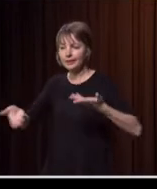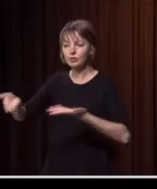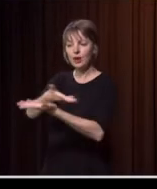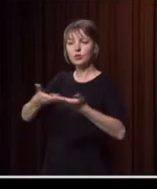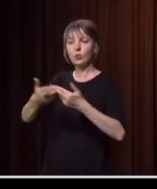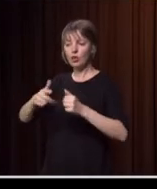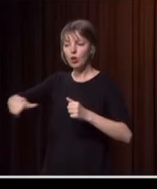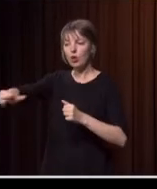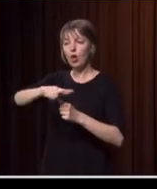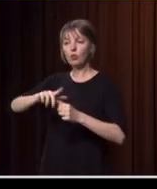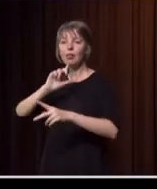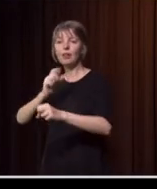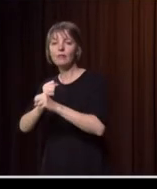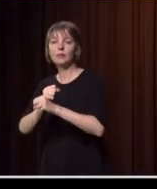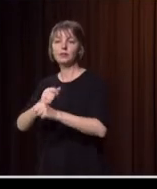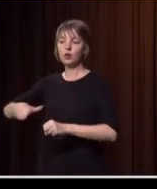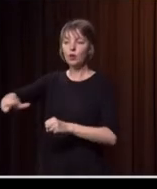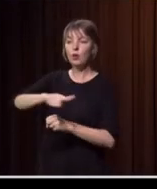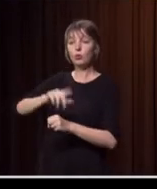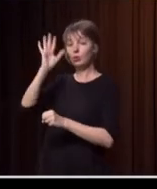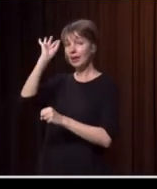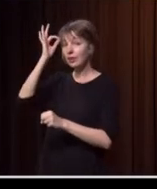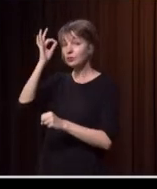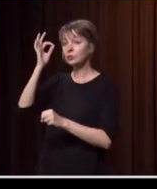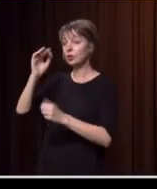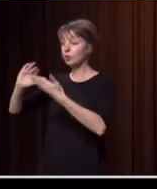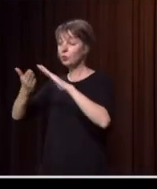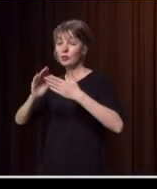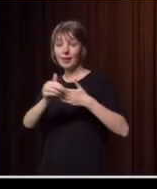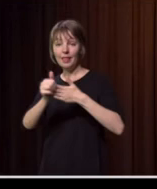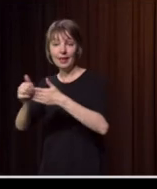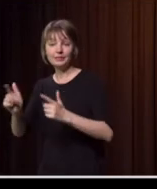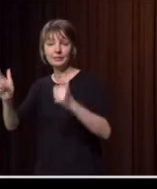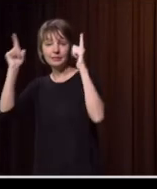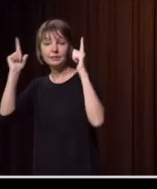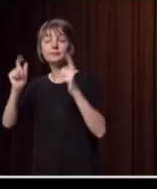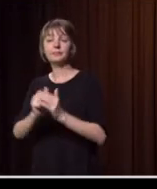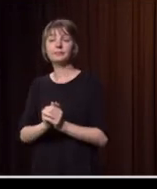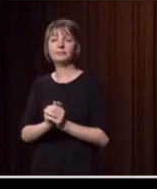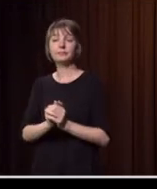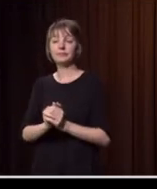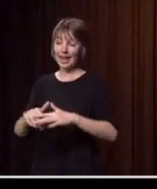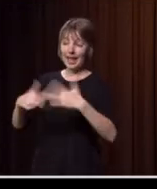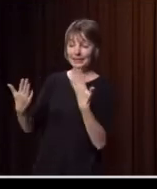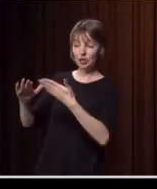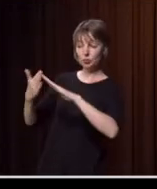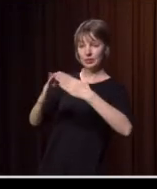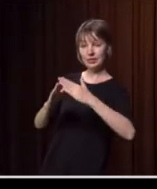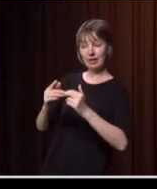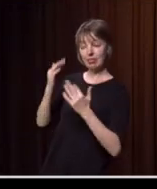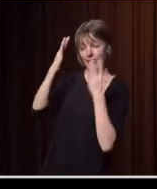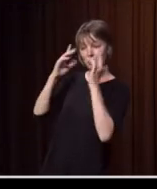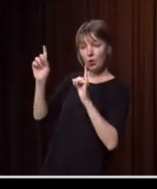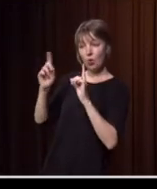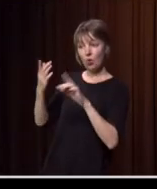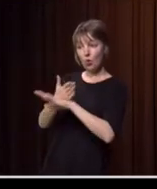governments, local councils and community leaders. And I would say to you in any community, think about something that works well,